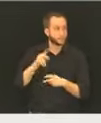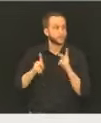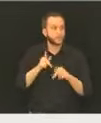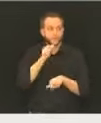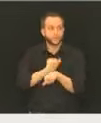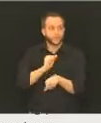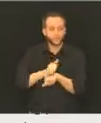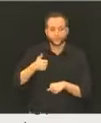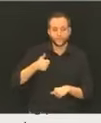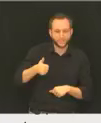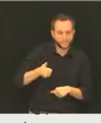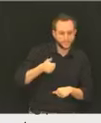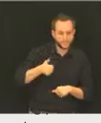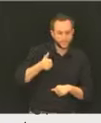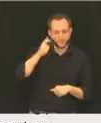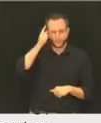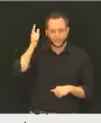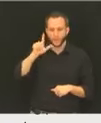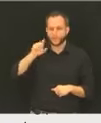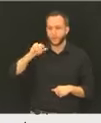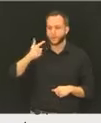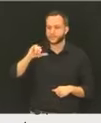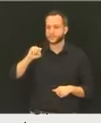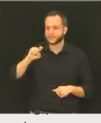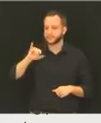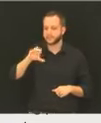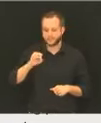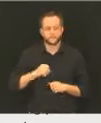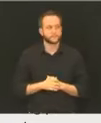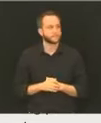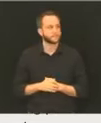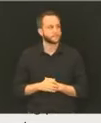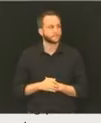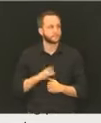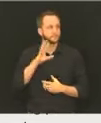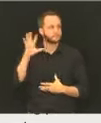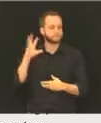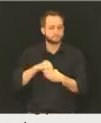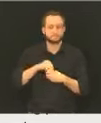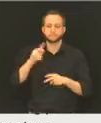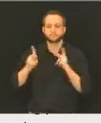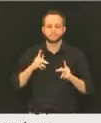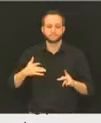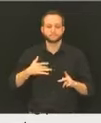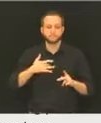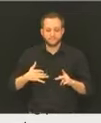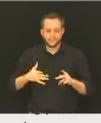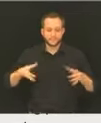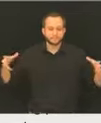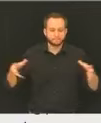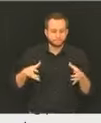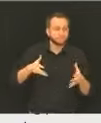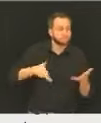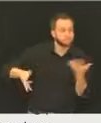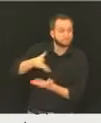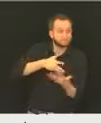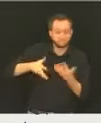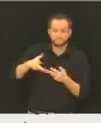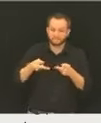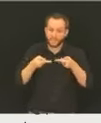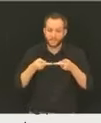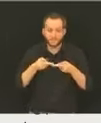Next slide. It will include persons in our congregate settings and residents and staff, and that include